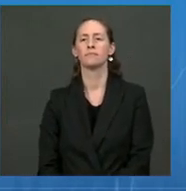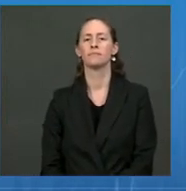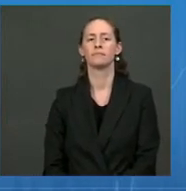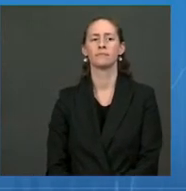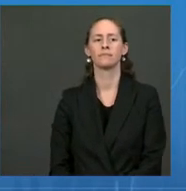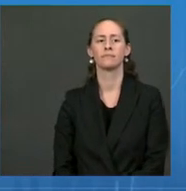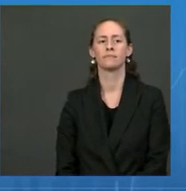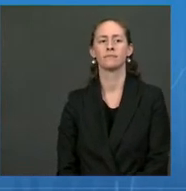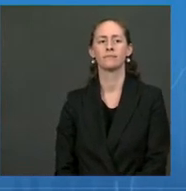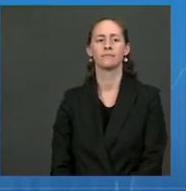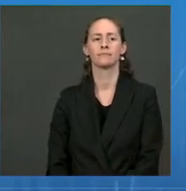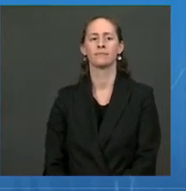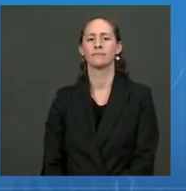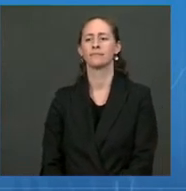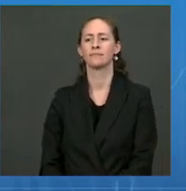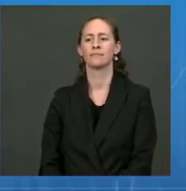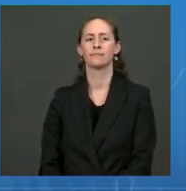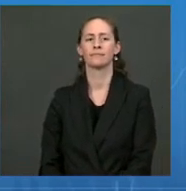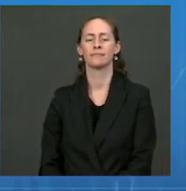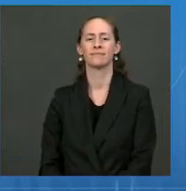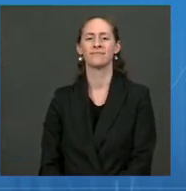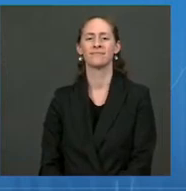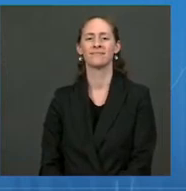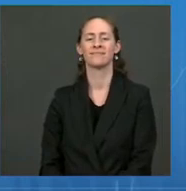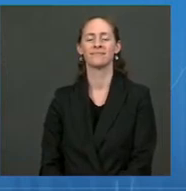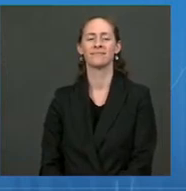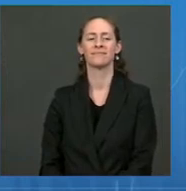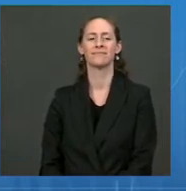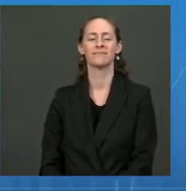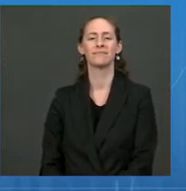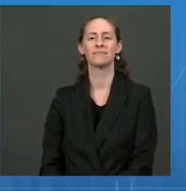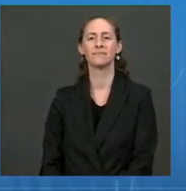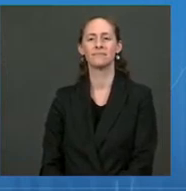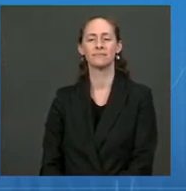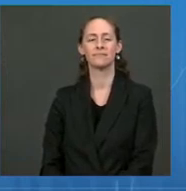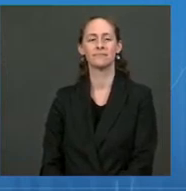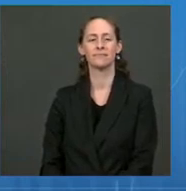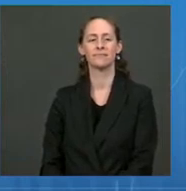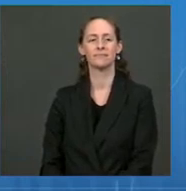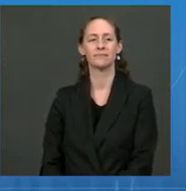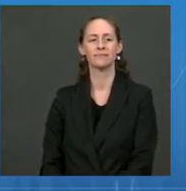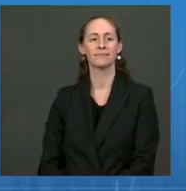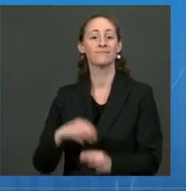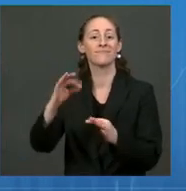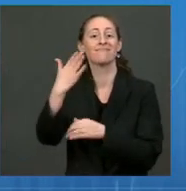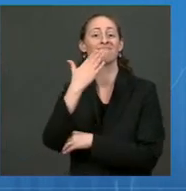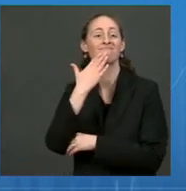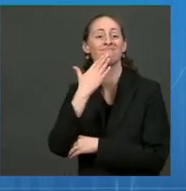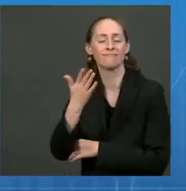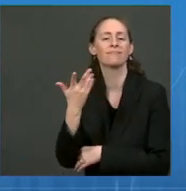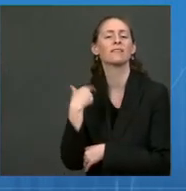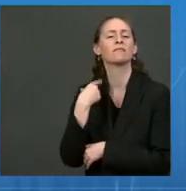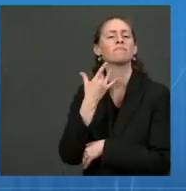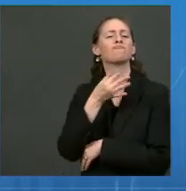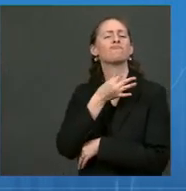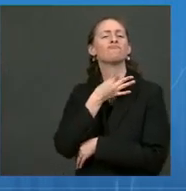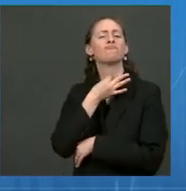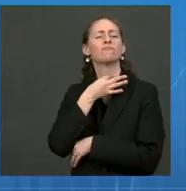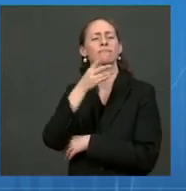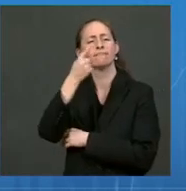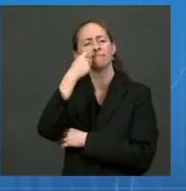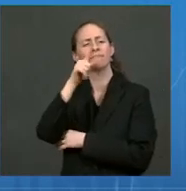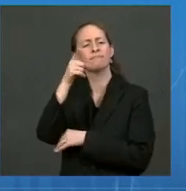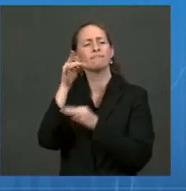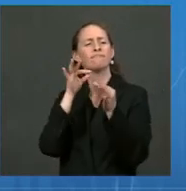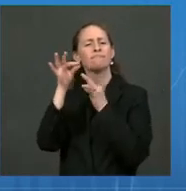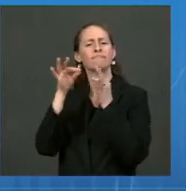Josh Wingrove at Bloomberg. Josh Hi there. Thank you for this. Can you give us an update on the OSHA rule or